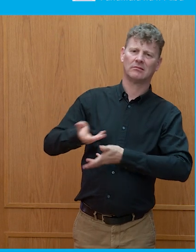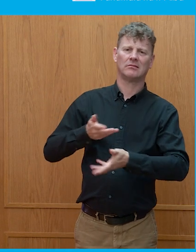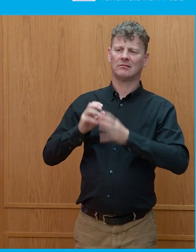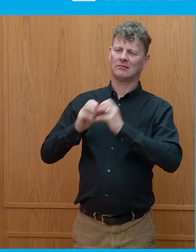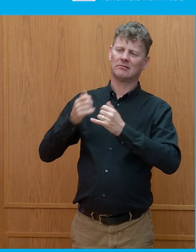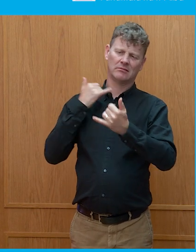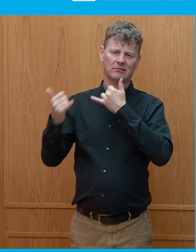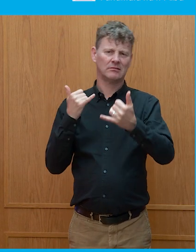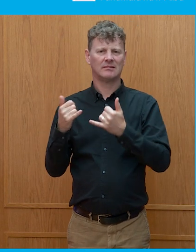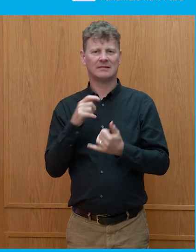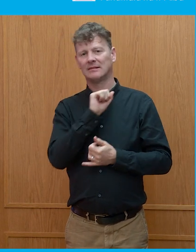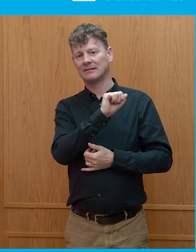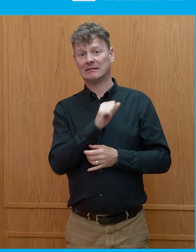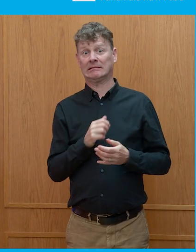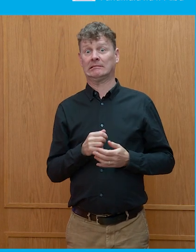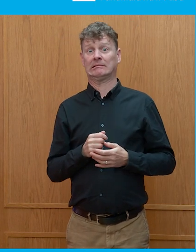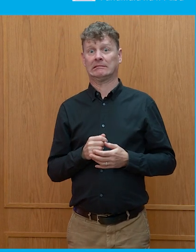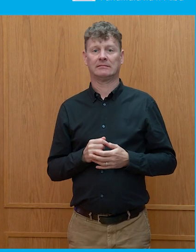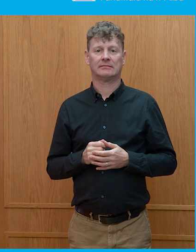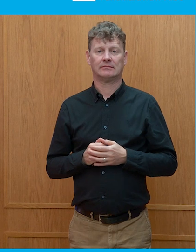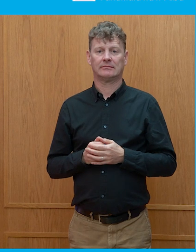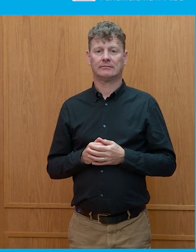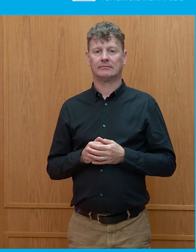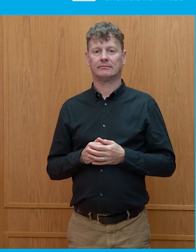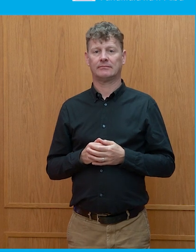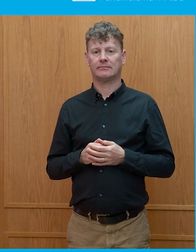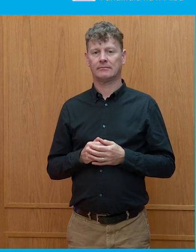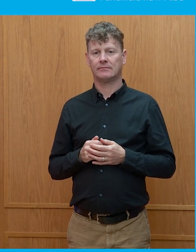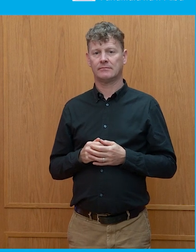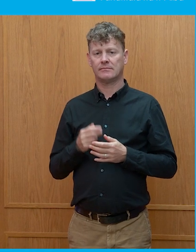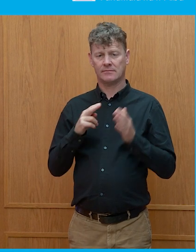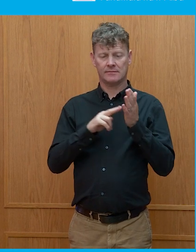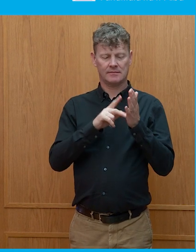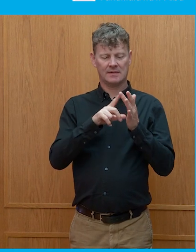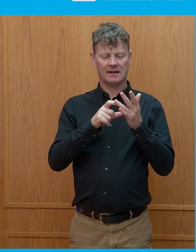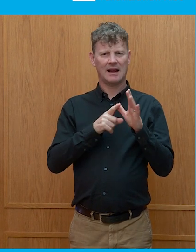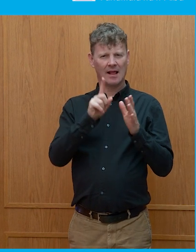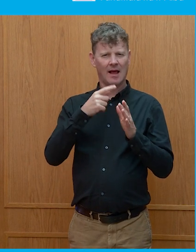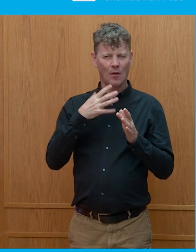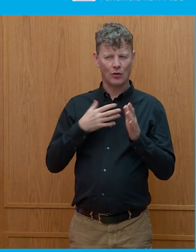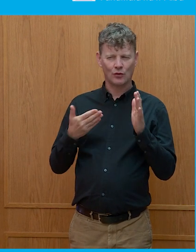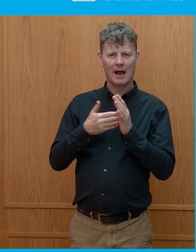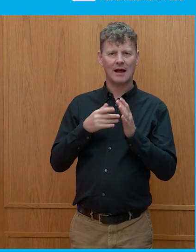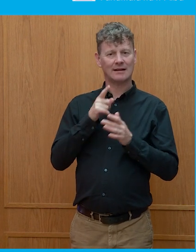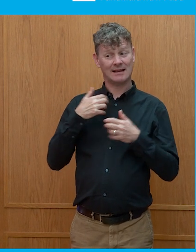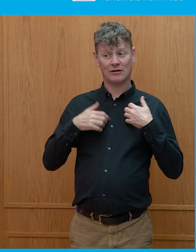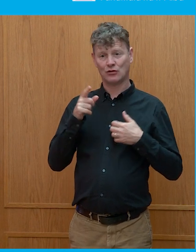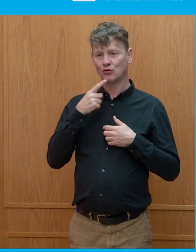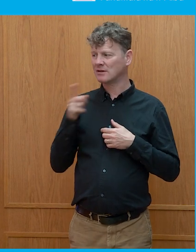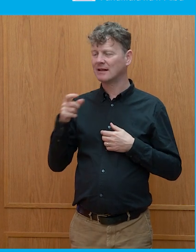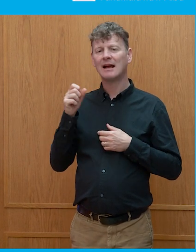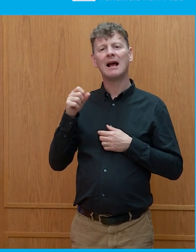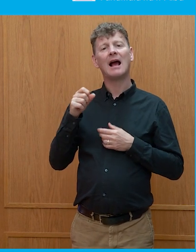of phone calls. So, yeah, that's sort of how it feels from here, I think. Can I just add something? It's interesting that you said, you know, the elections are not about